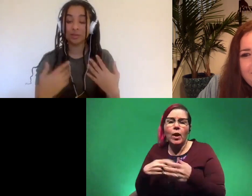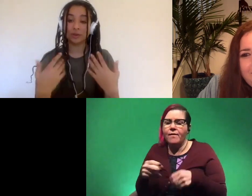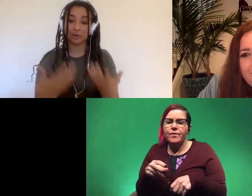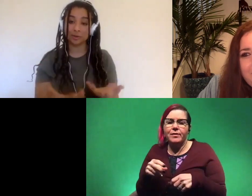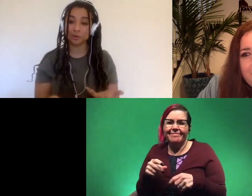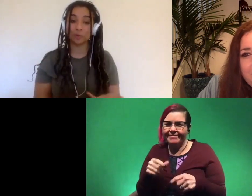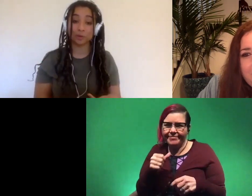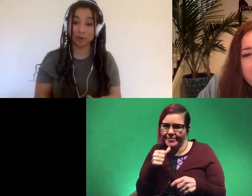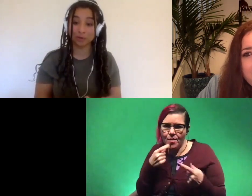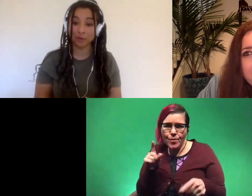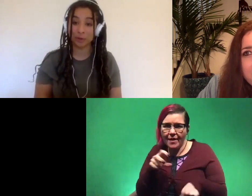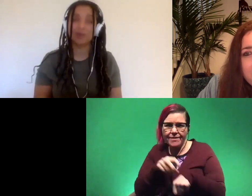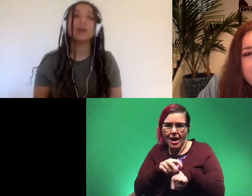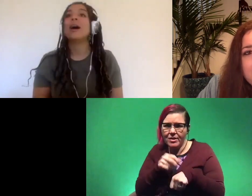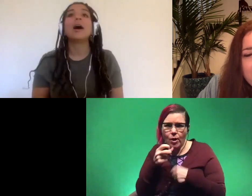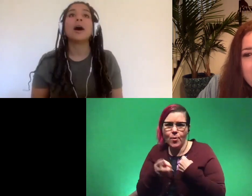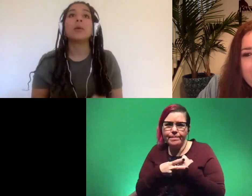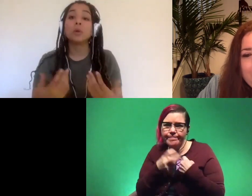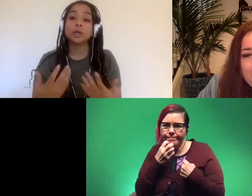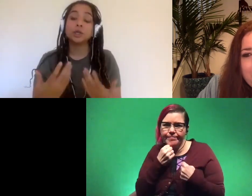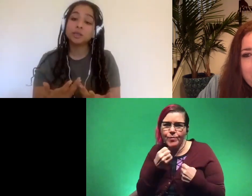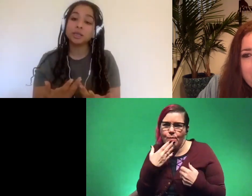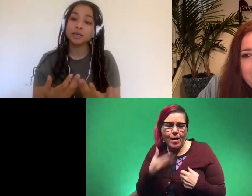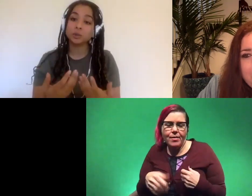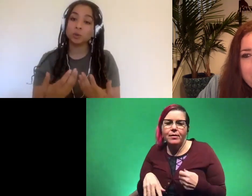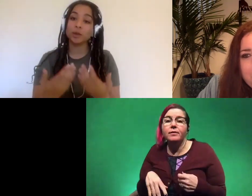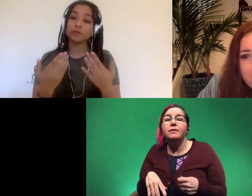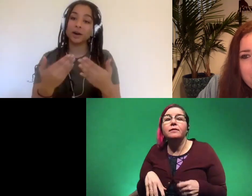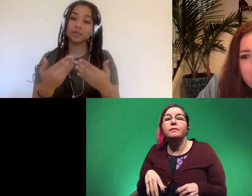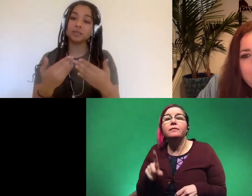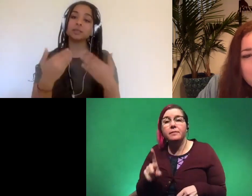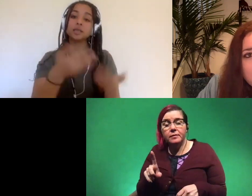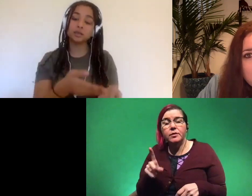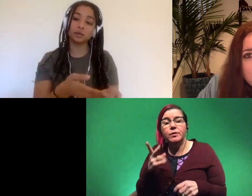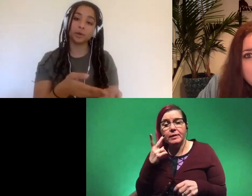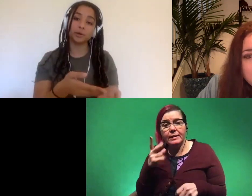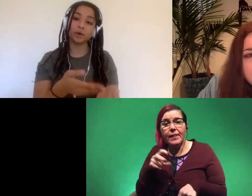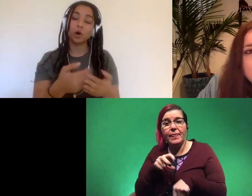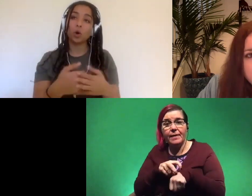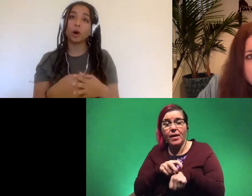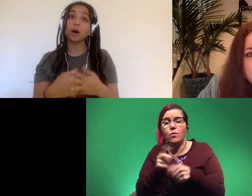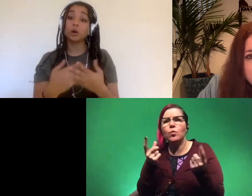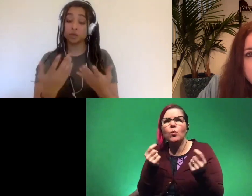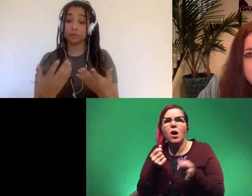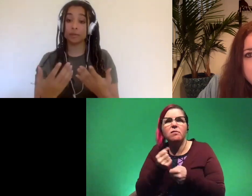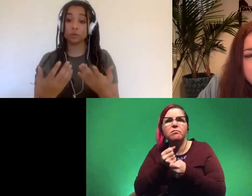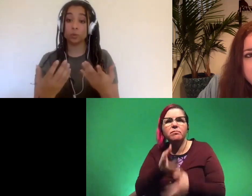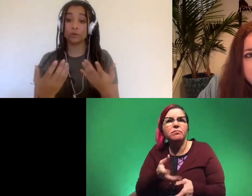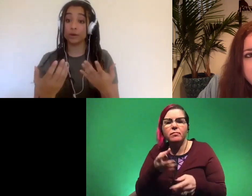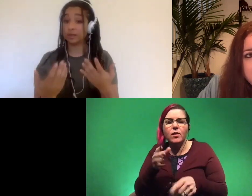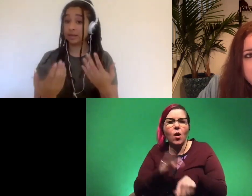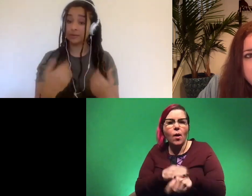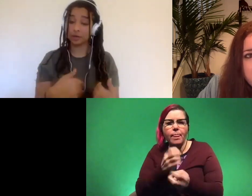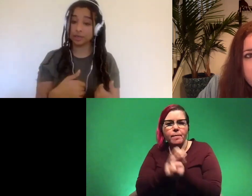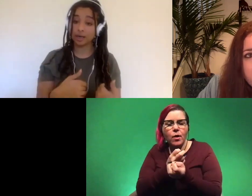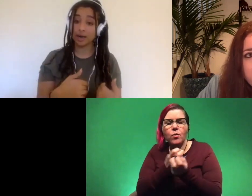way right so viruses don't preserve very well uh what we do see is what the viruses did to the bone or or sometimes what